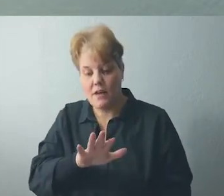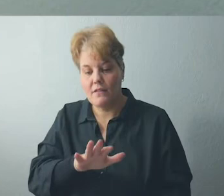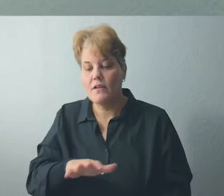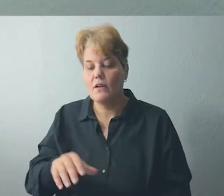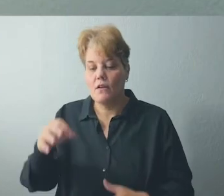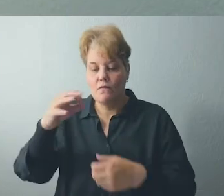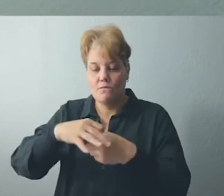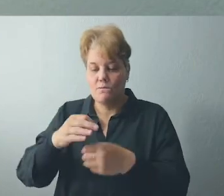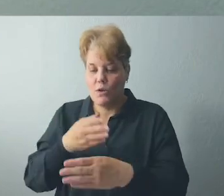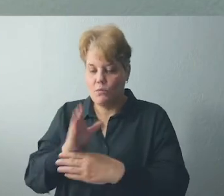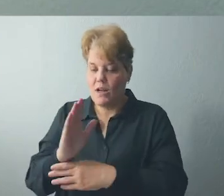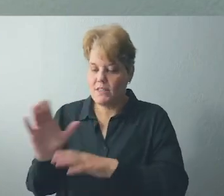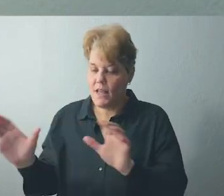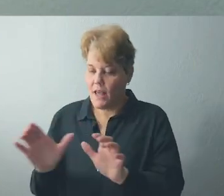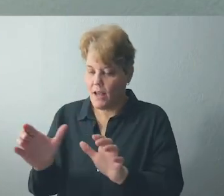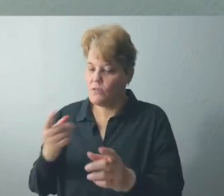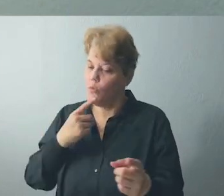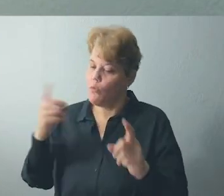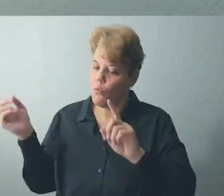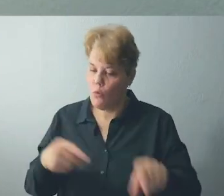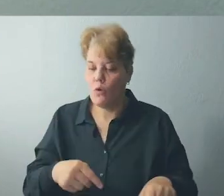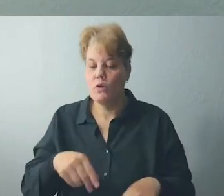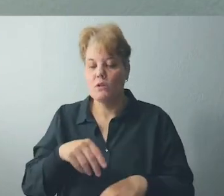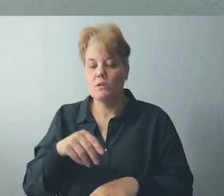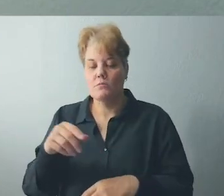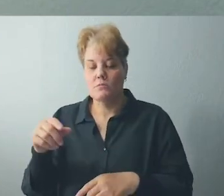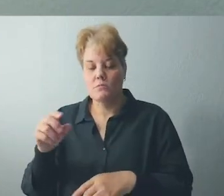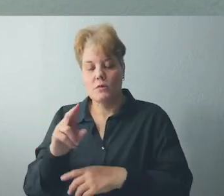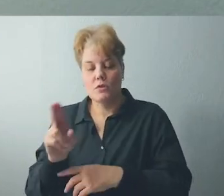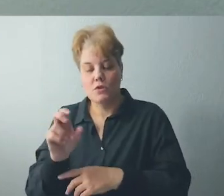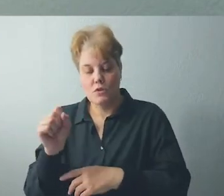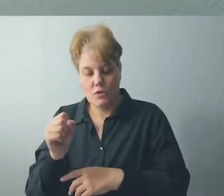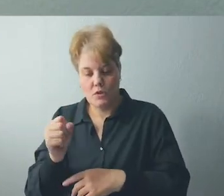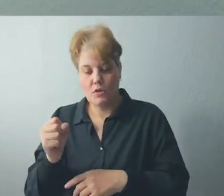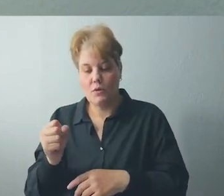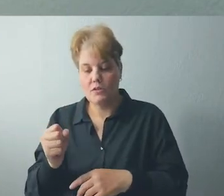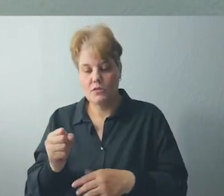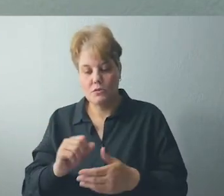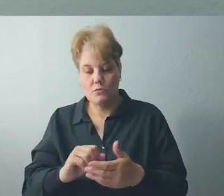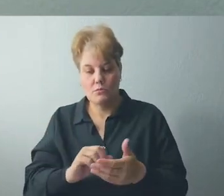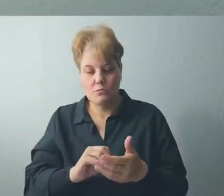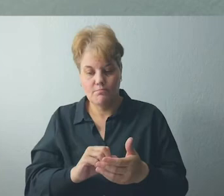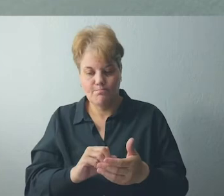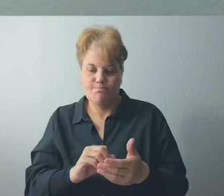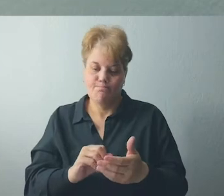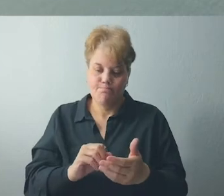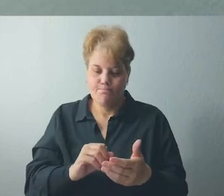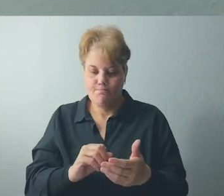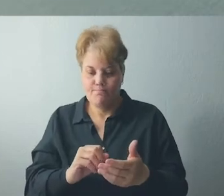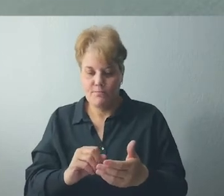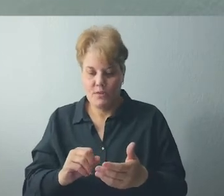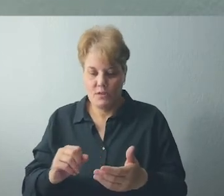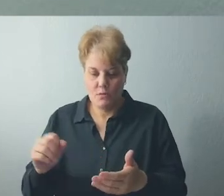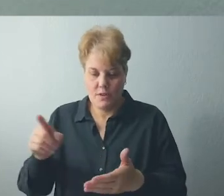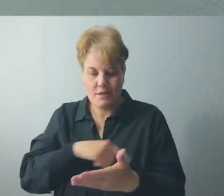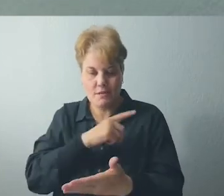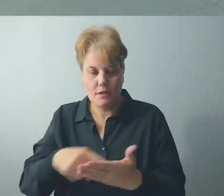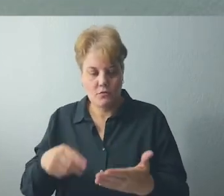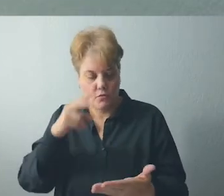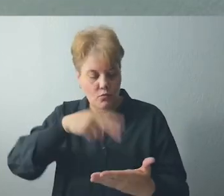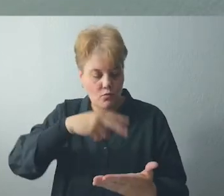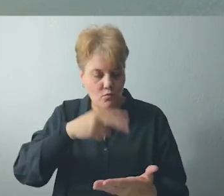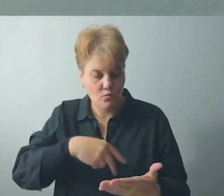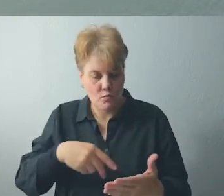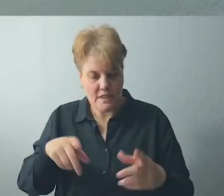blacks were registered nationally, but by 1969, the number had tripled. While we were saddened by many